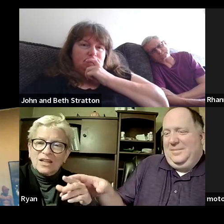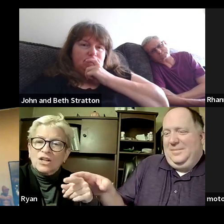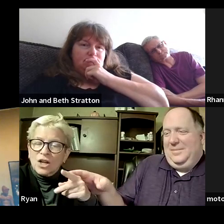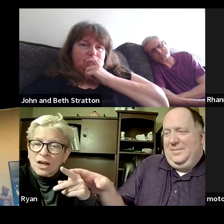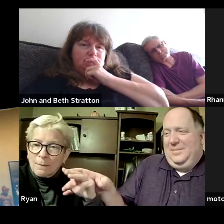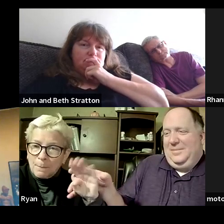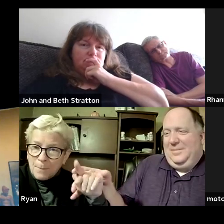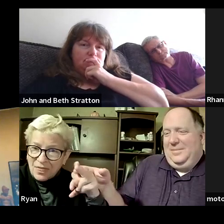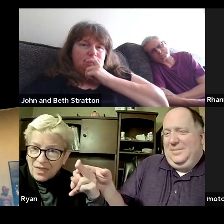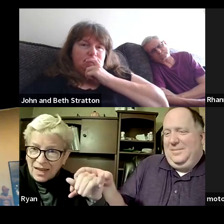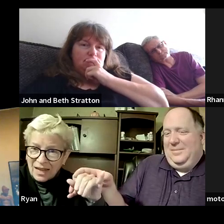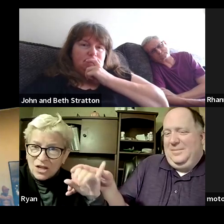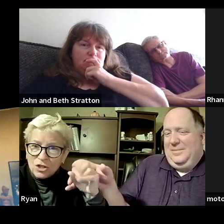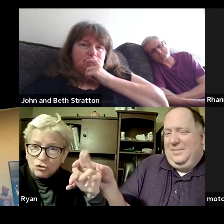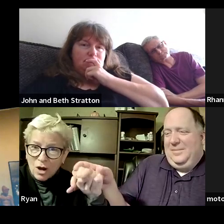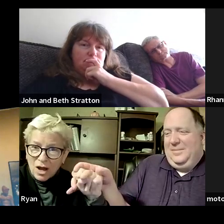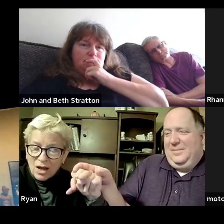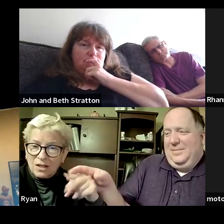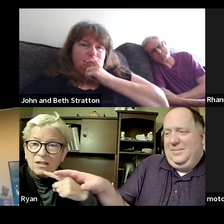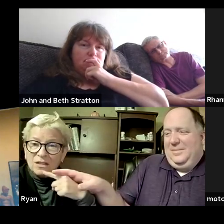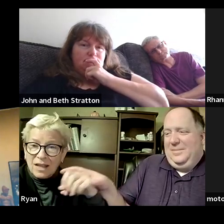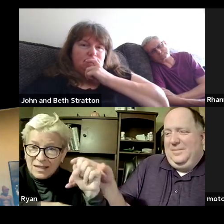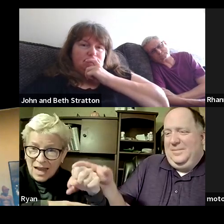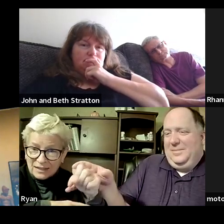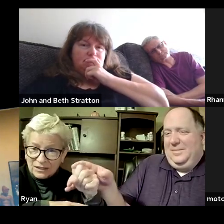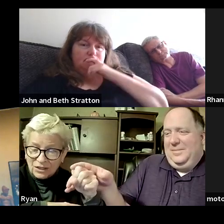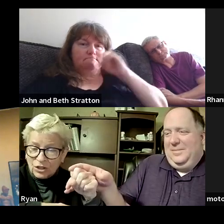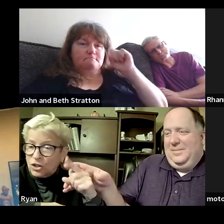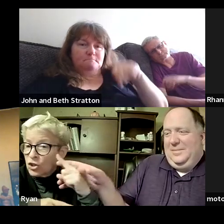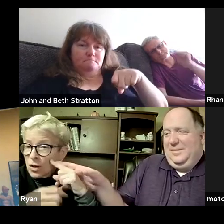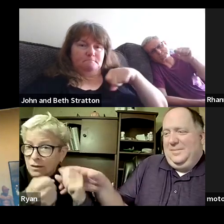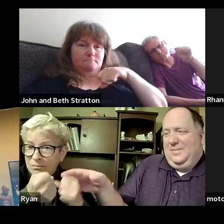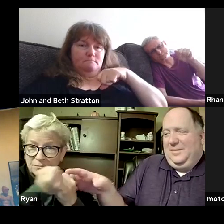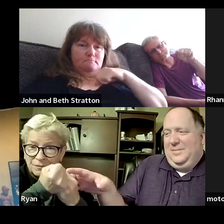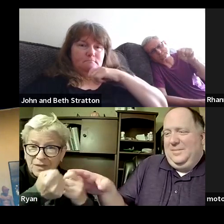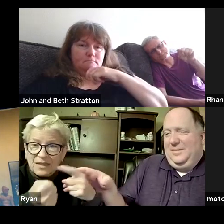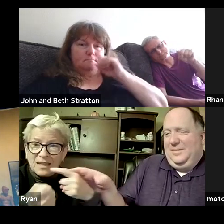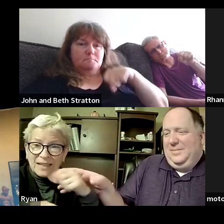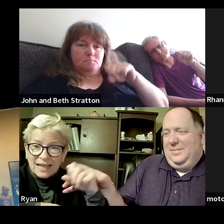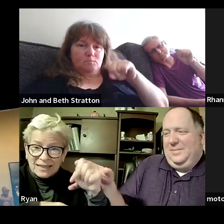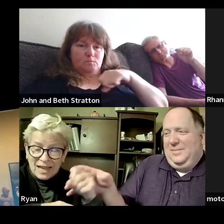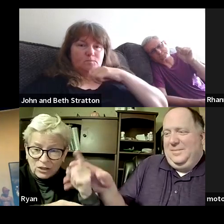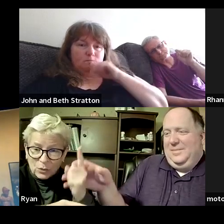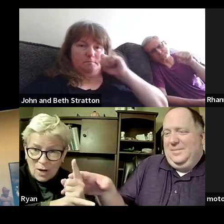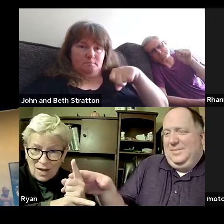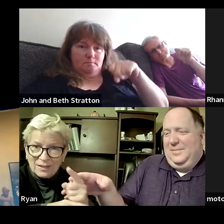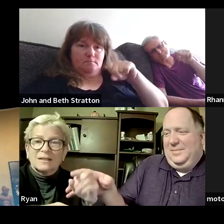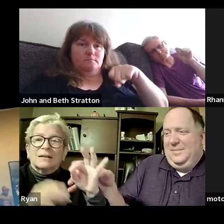the affirmative right okay bethany and john you heard him say yes in the affirmative okay perfect